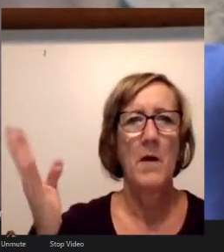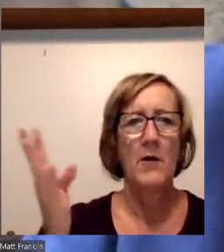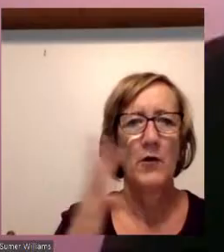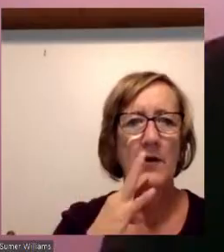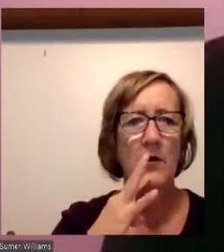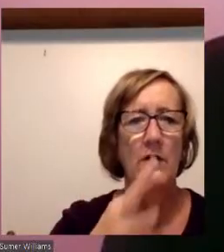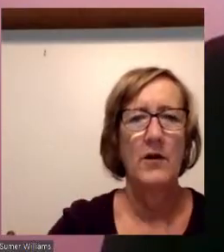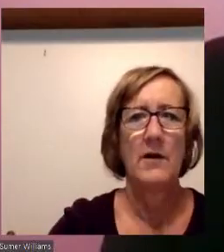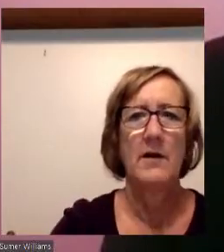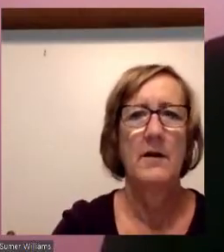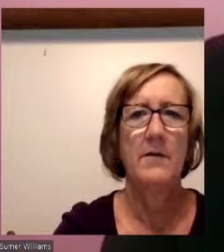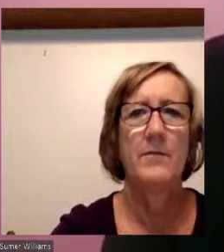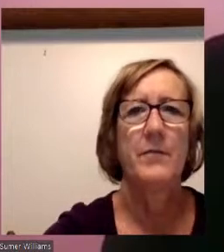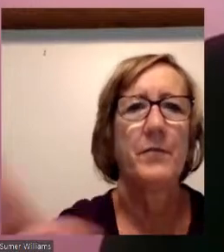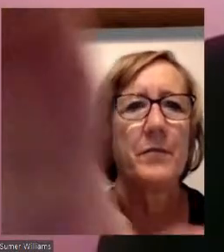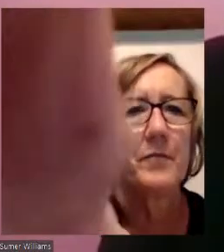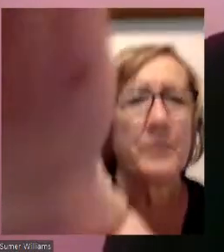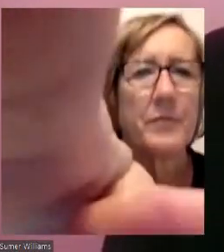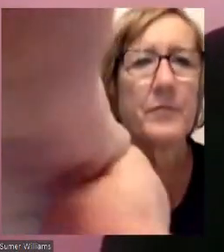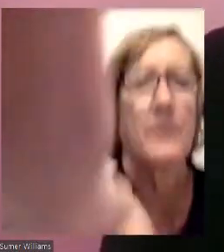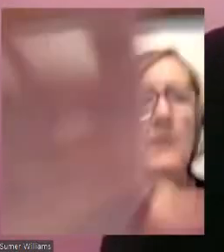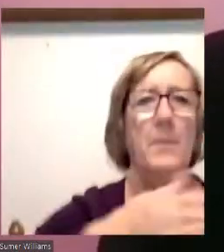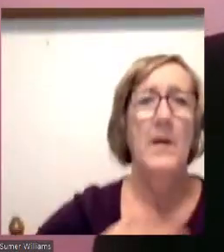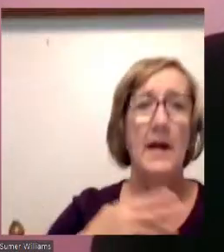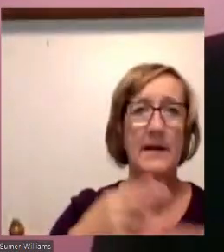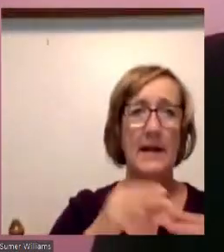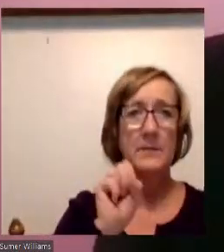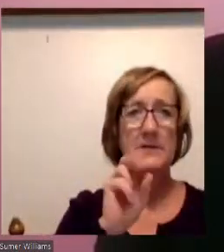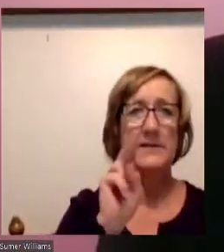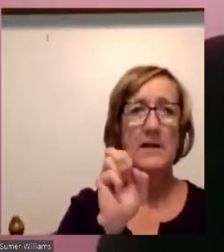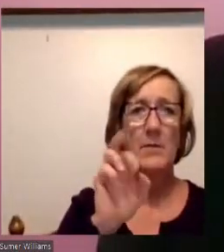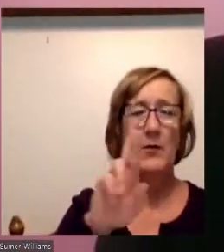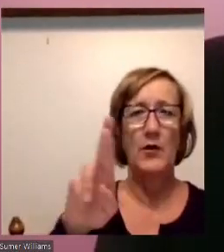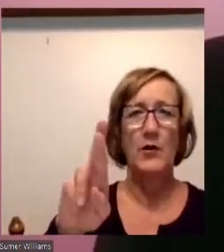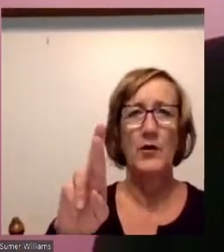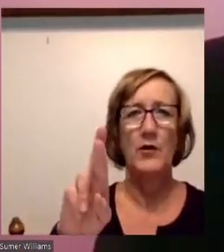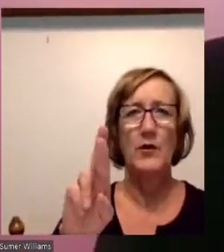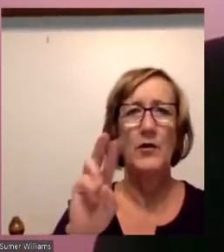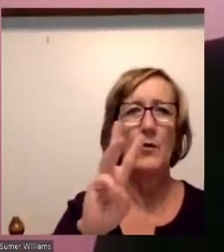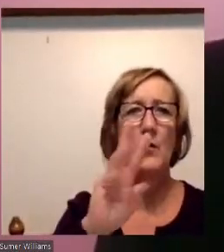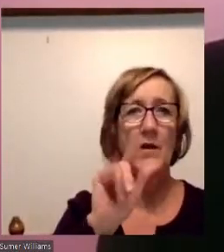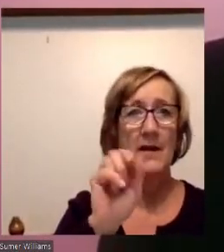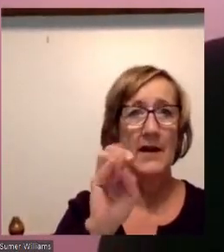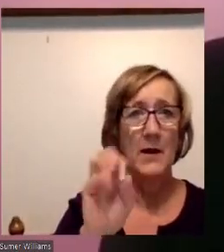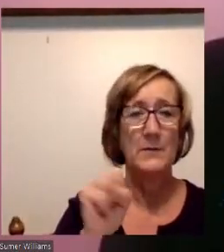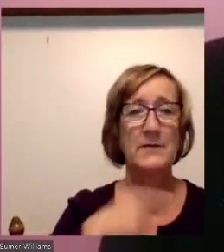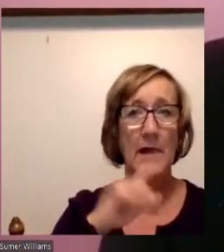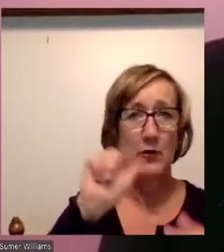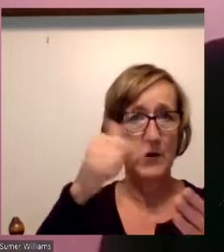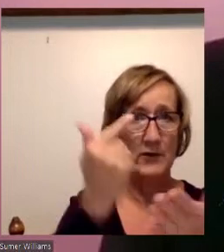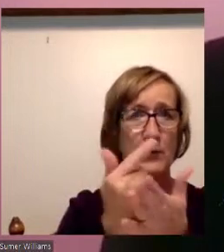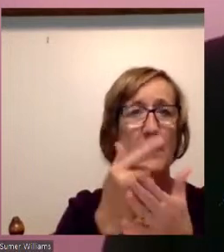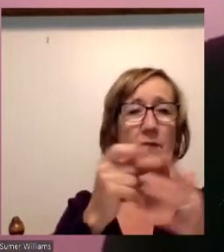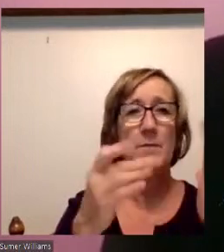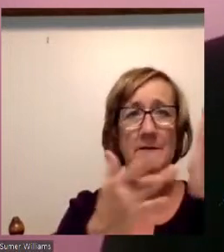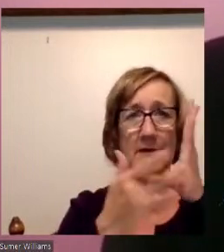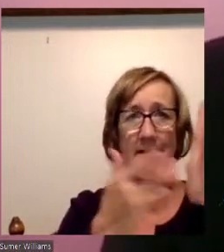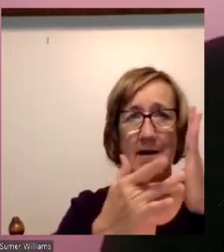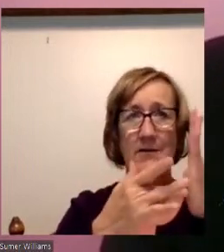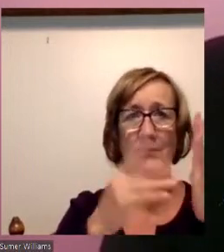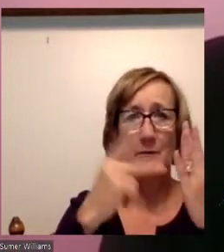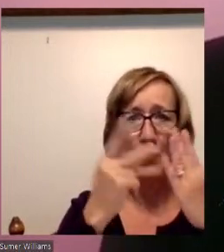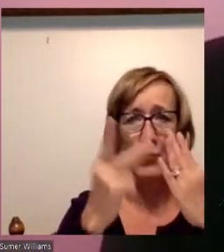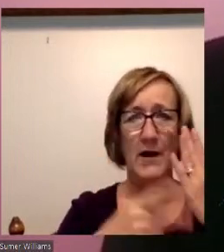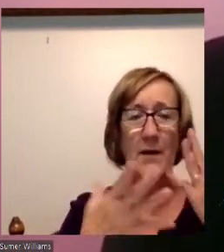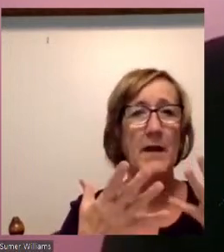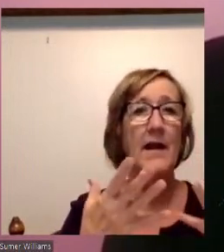And I'm Summer Williams, a graduate of MCC's Media Arts and Entertainment Technology. Program and the recipient